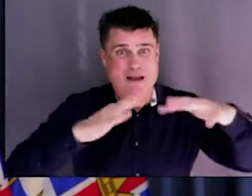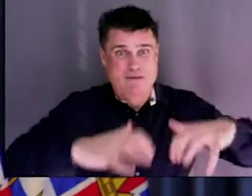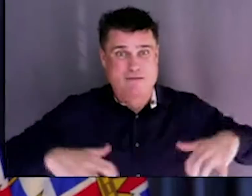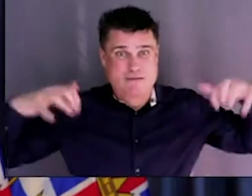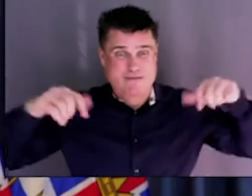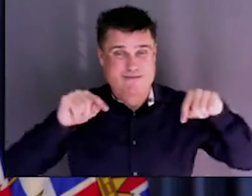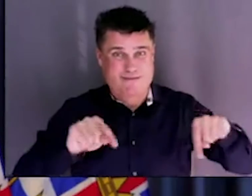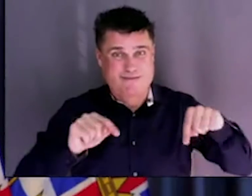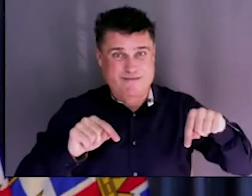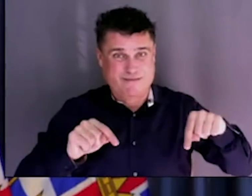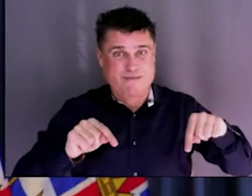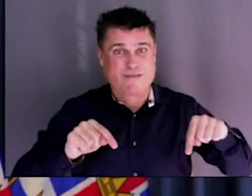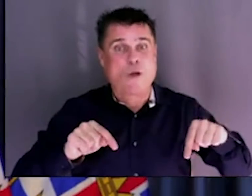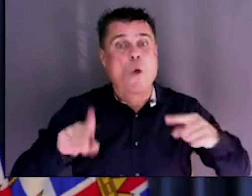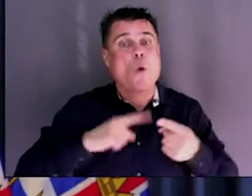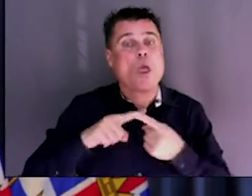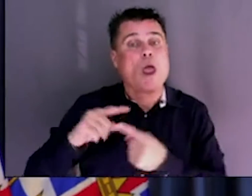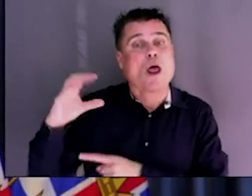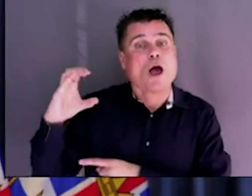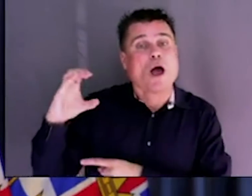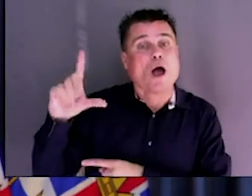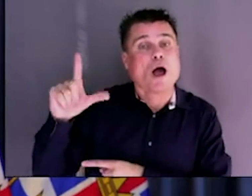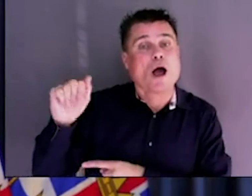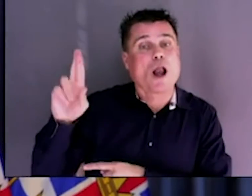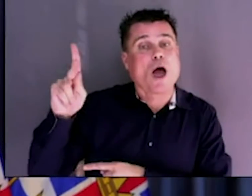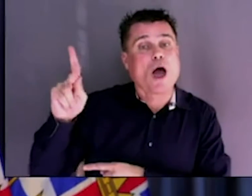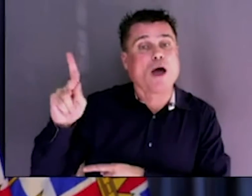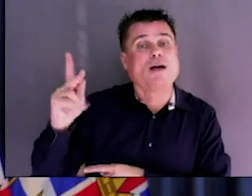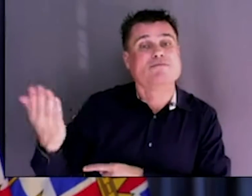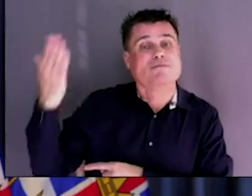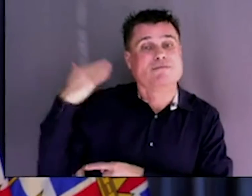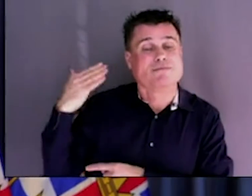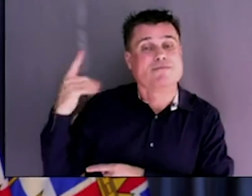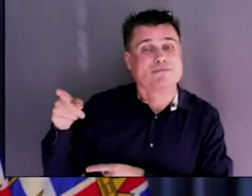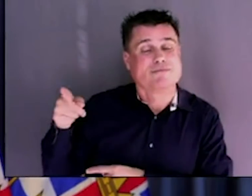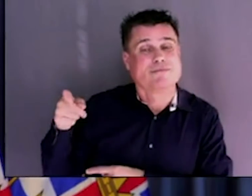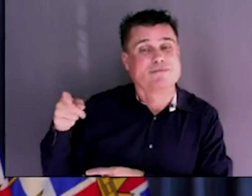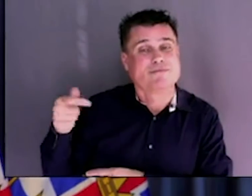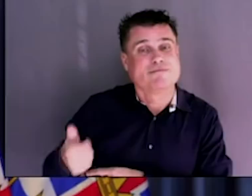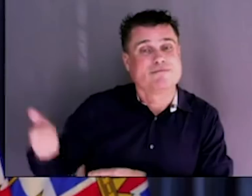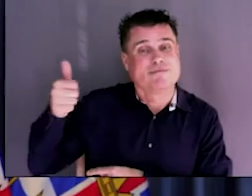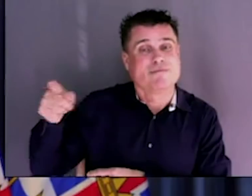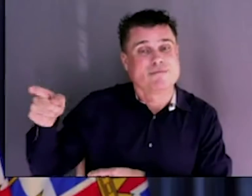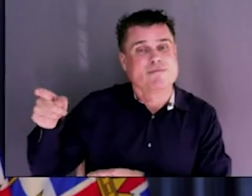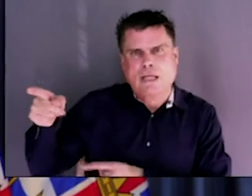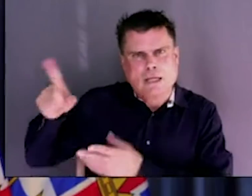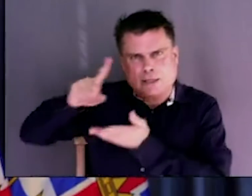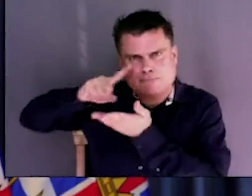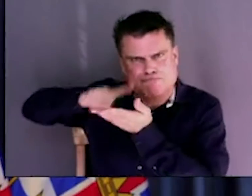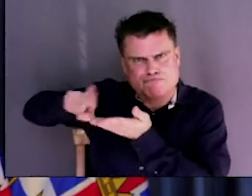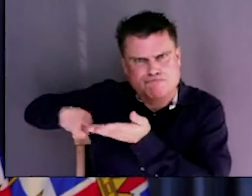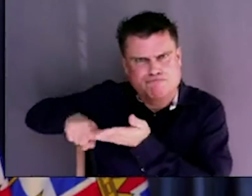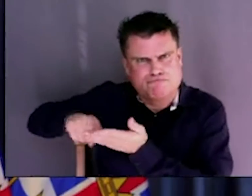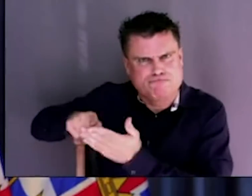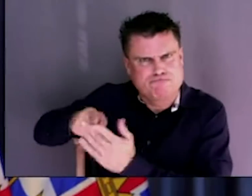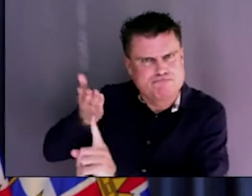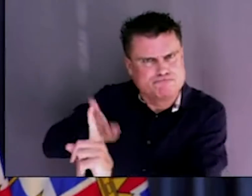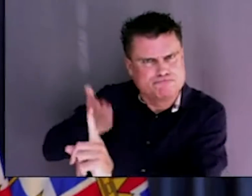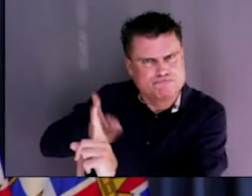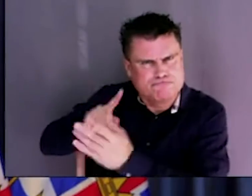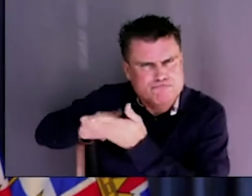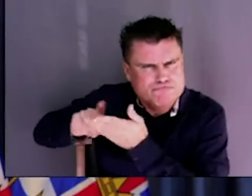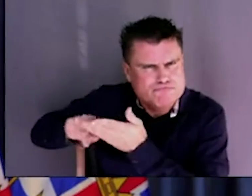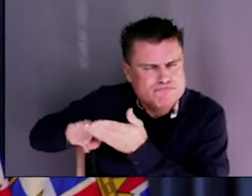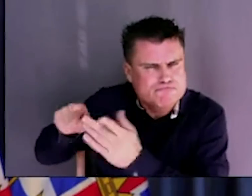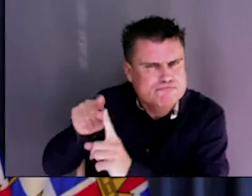do at the end of the day, should there be charges, have every right to representation and due process. But